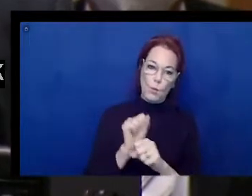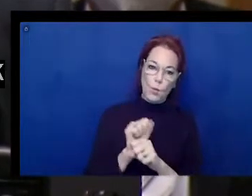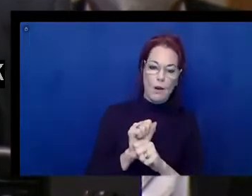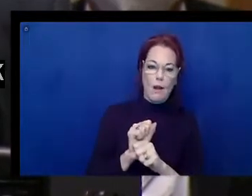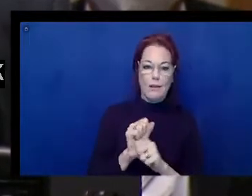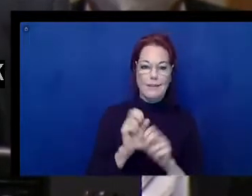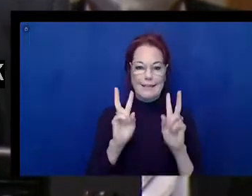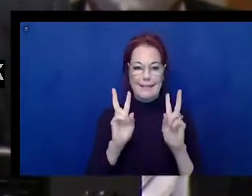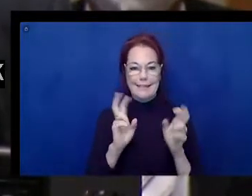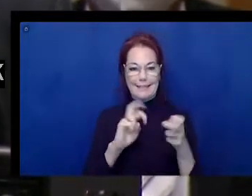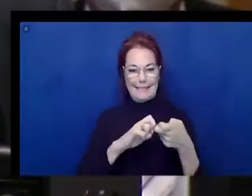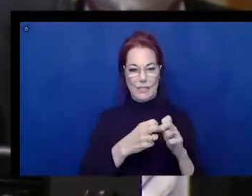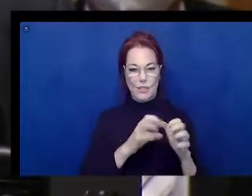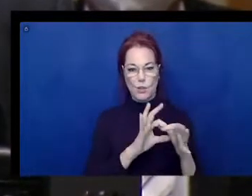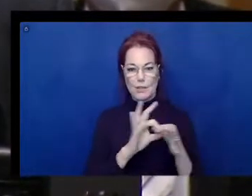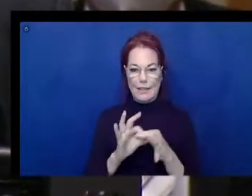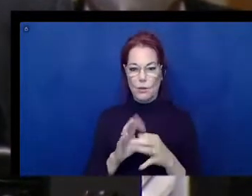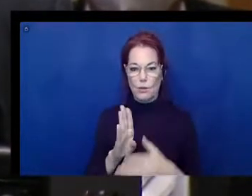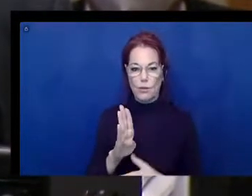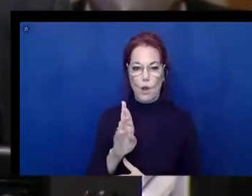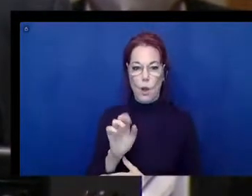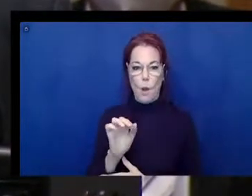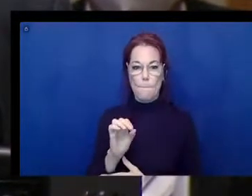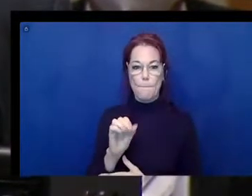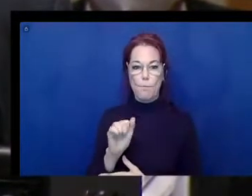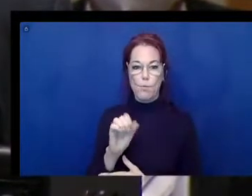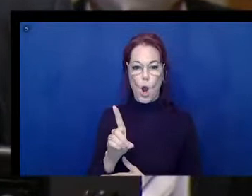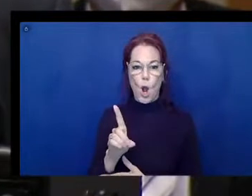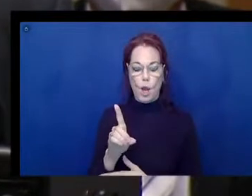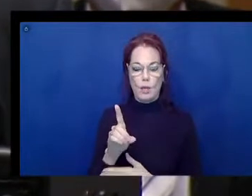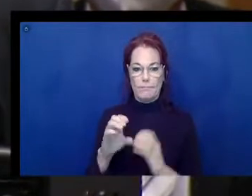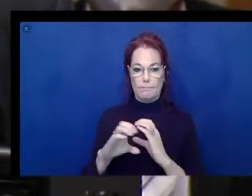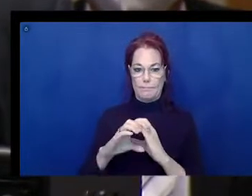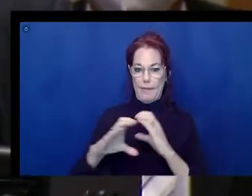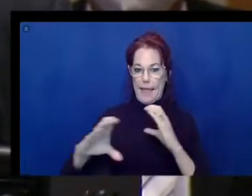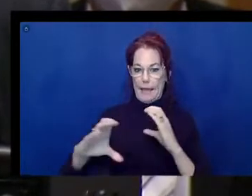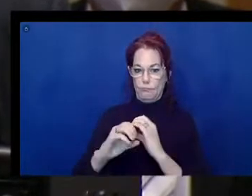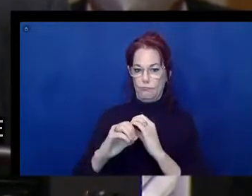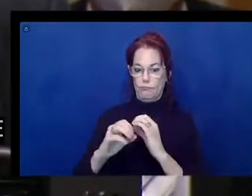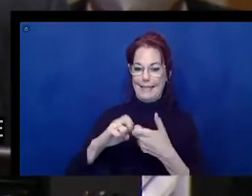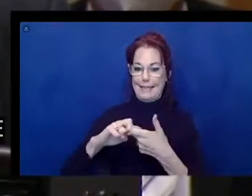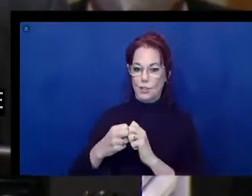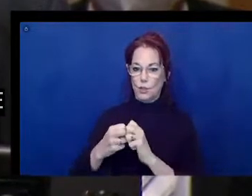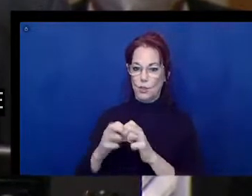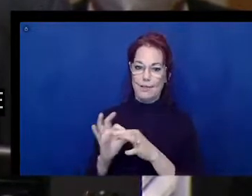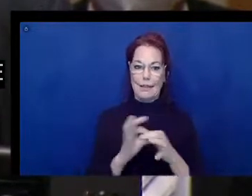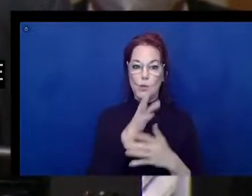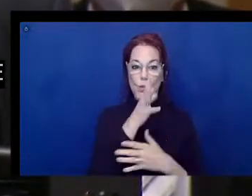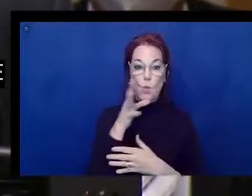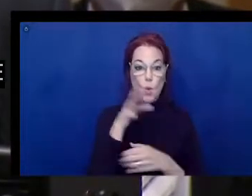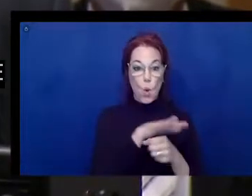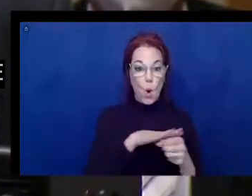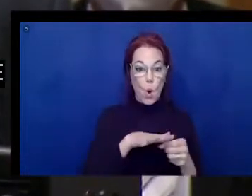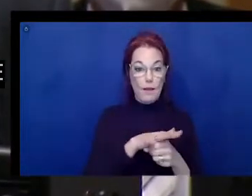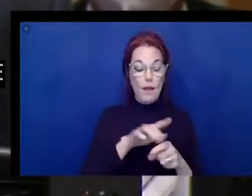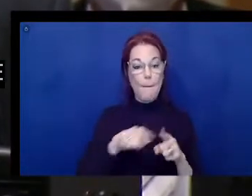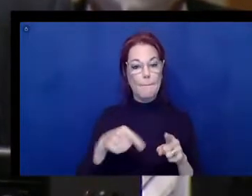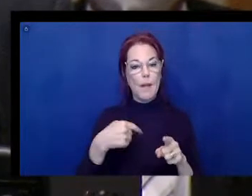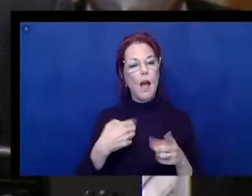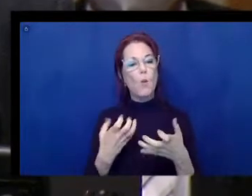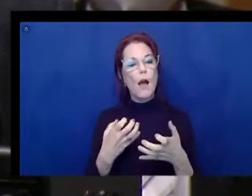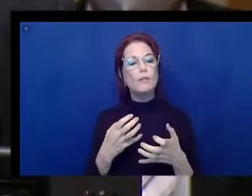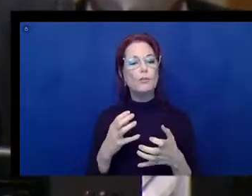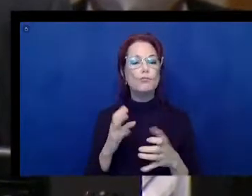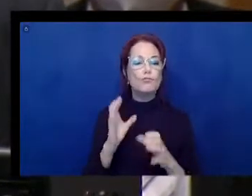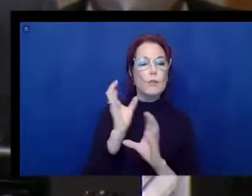providers, Comcast, et cetera, some of the innovative programming they've been doing to get it in the rural areas. But I would like to explore other ways that we can work with some of the entities